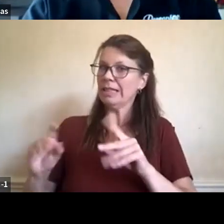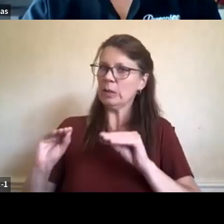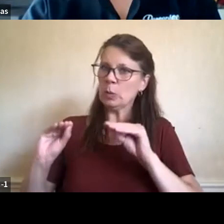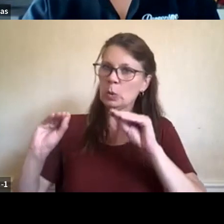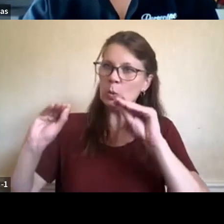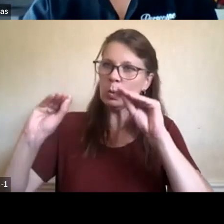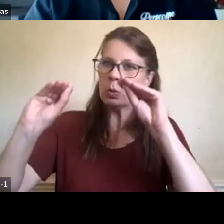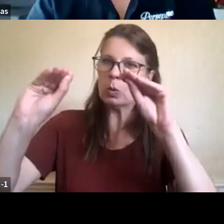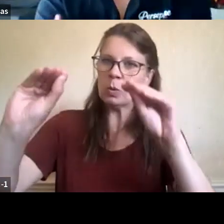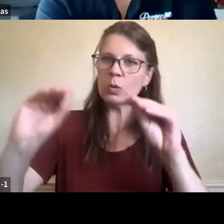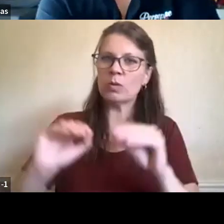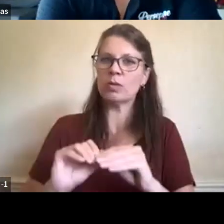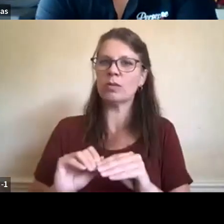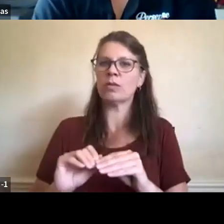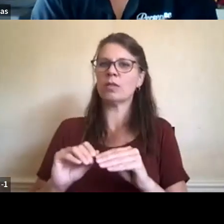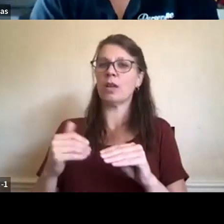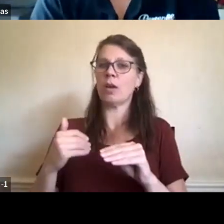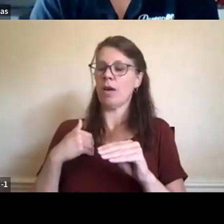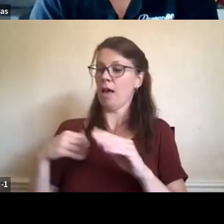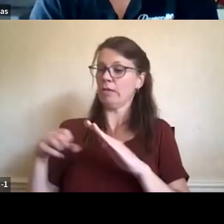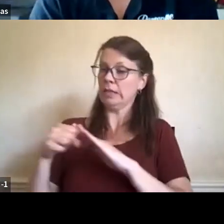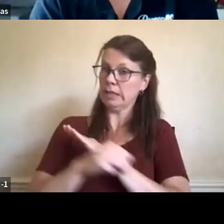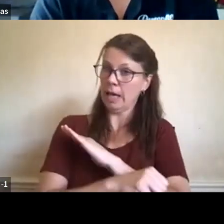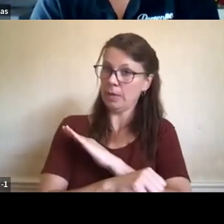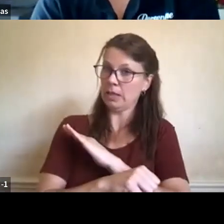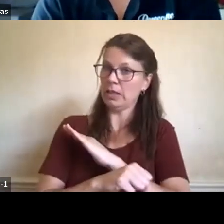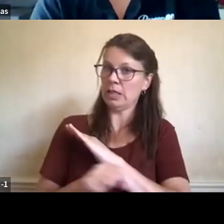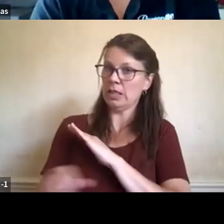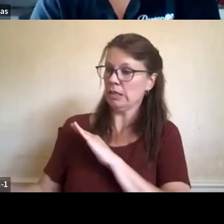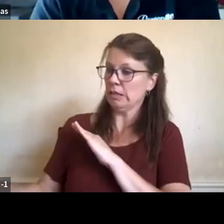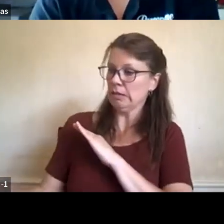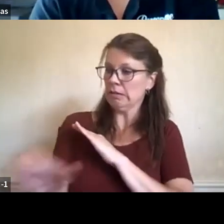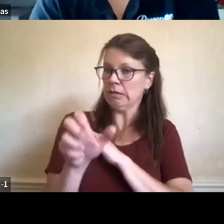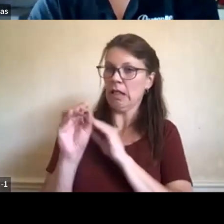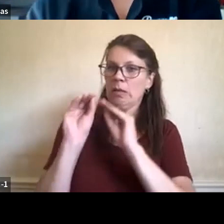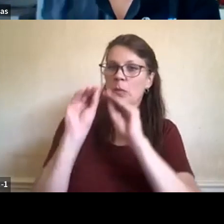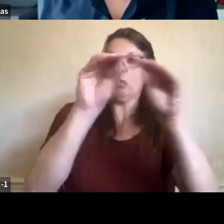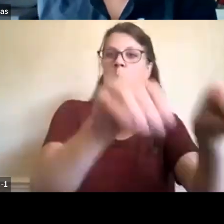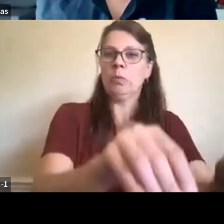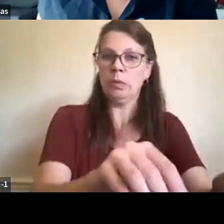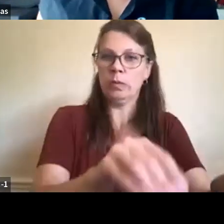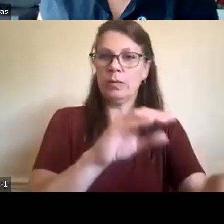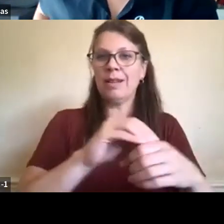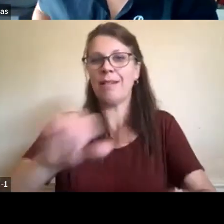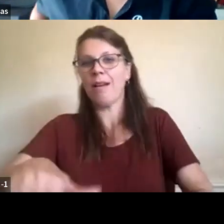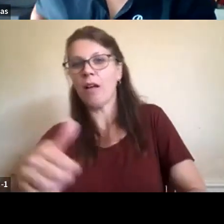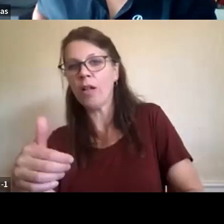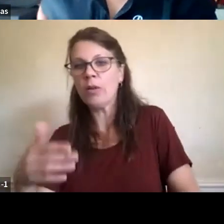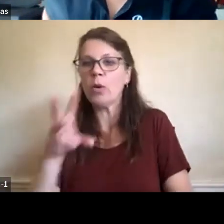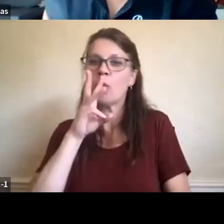from non-bearing, from salmon bearing to non-bearing salmon streams and clam gardens. so we were